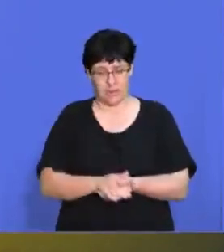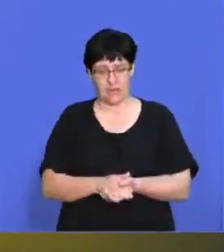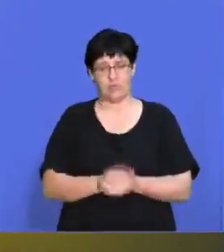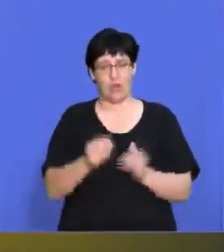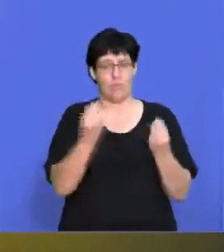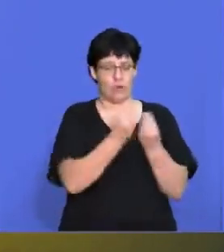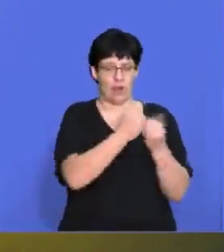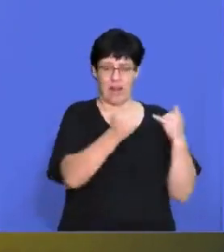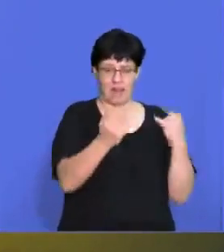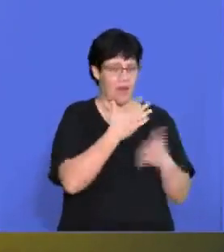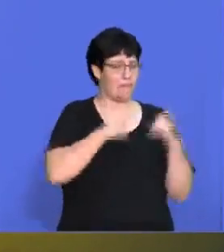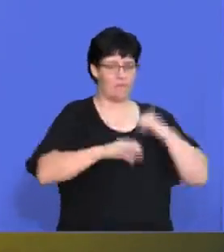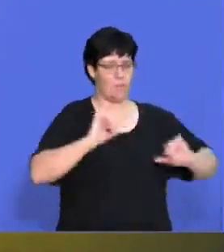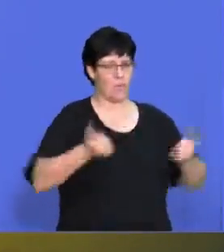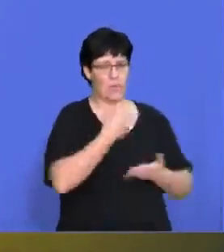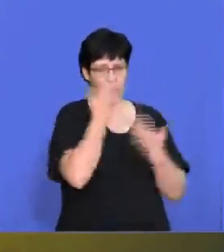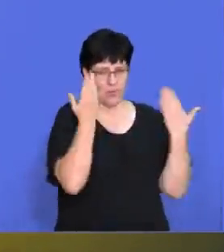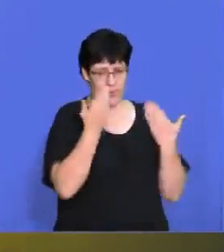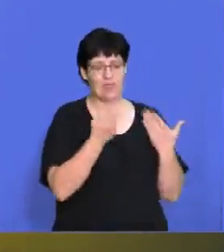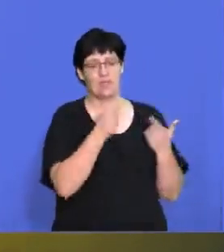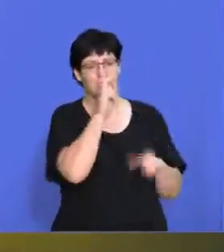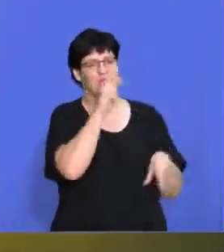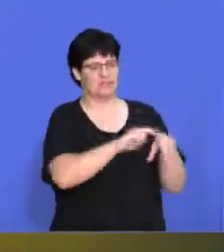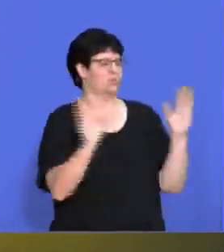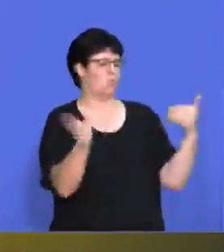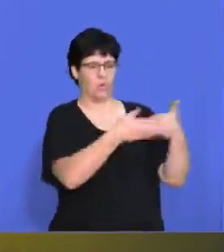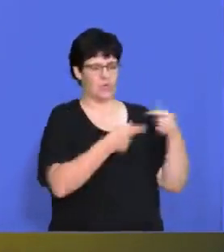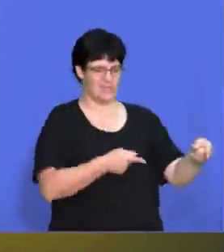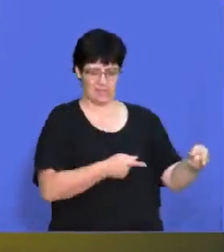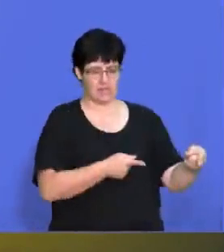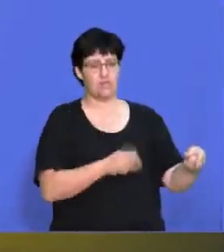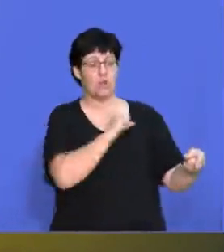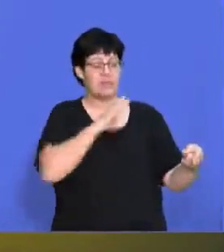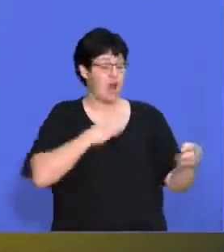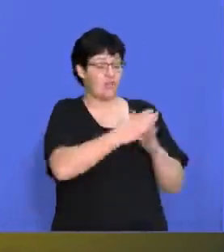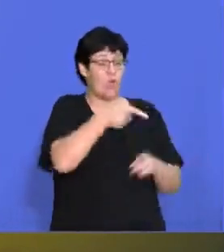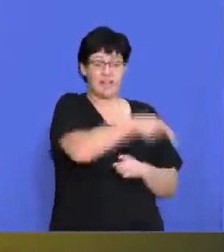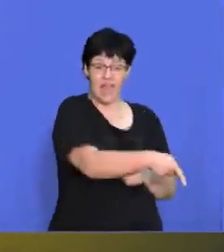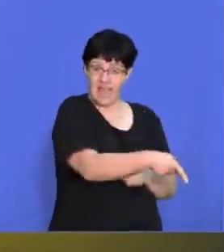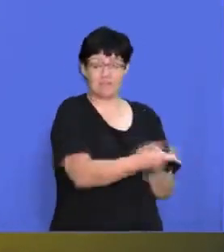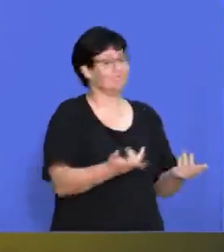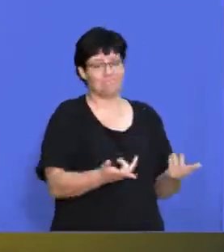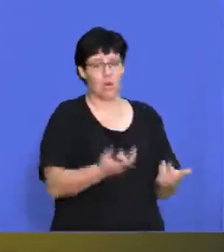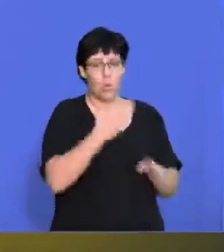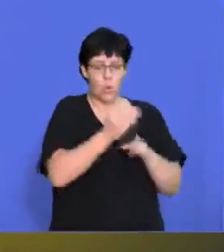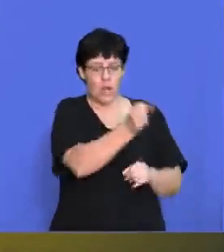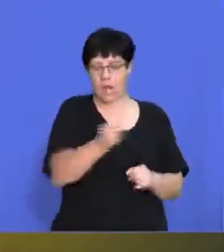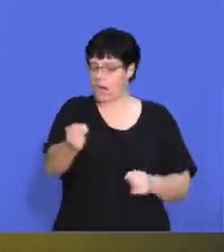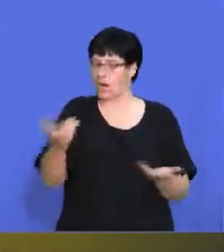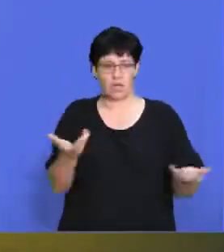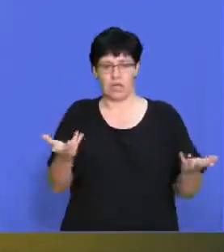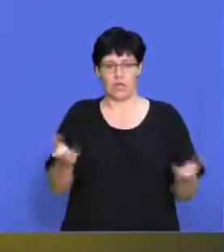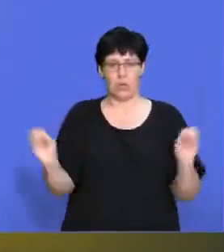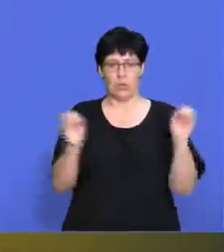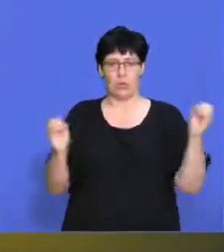this product line is not performing well at all, so we're just going to close it down completely. And that may cause people that